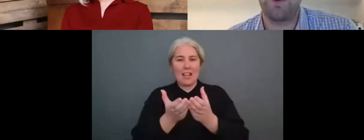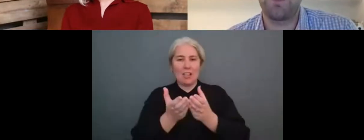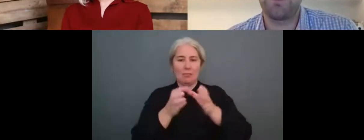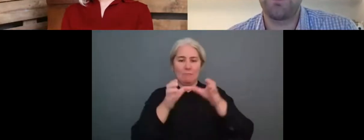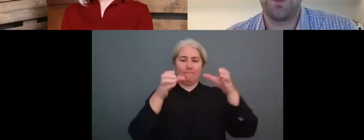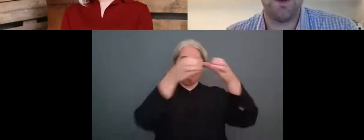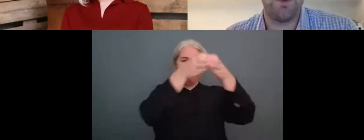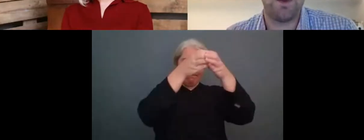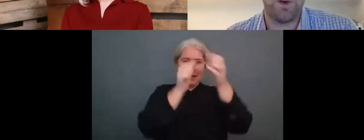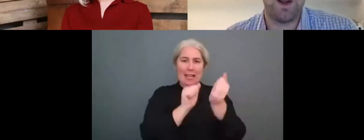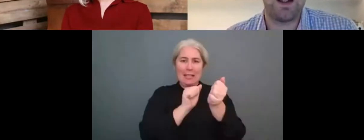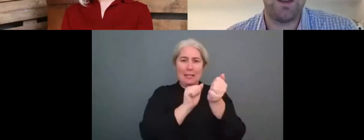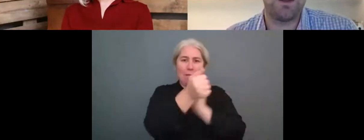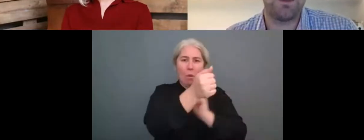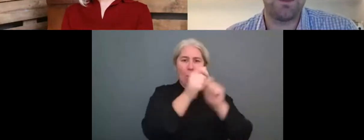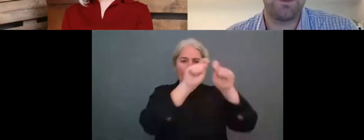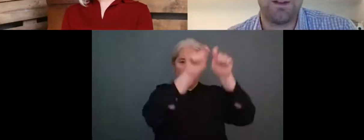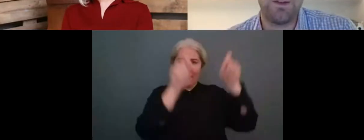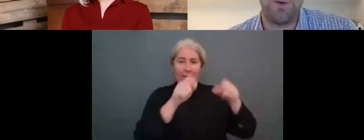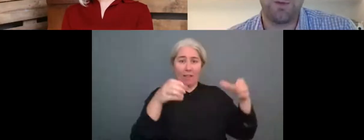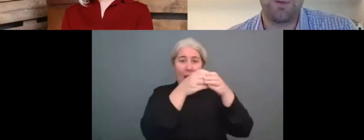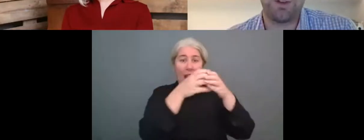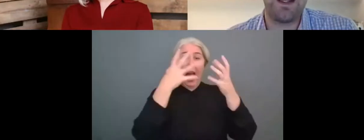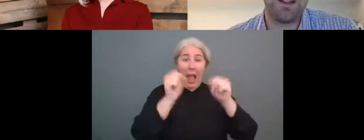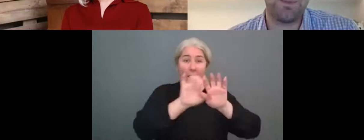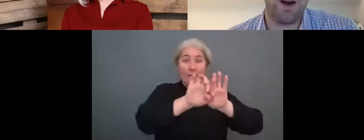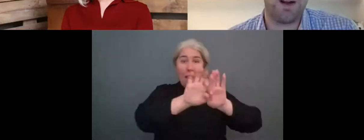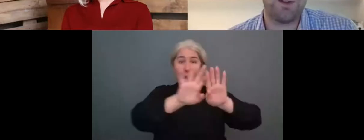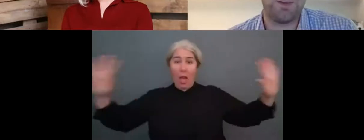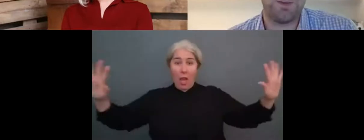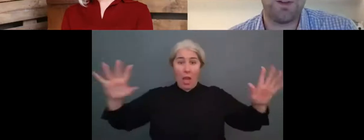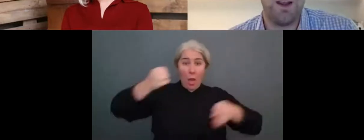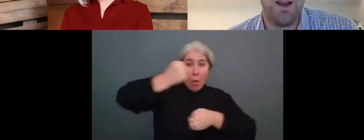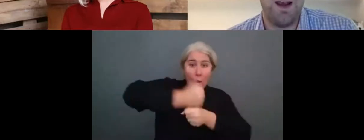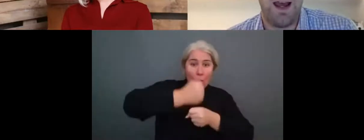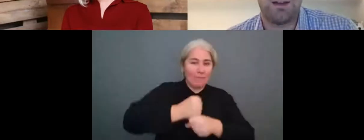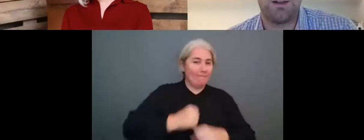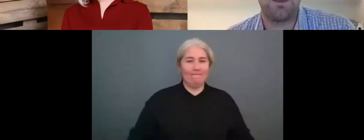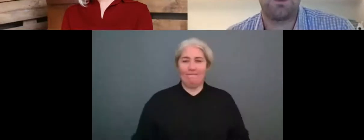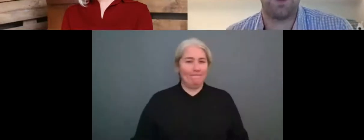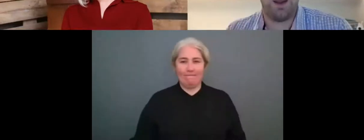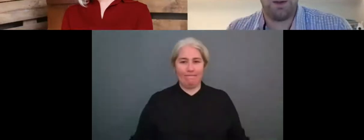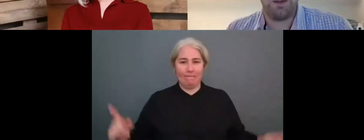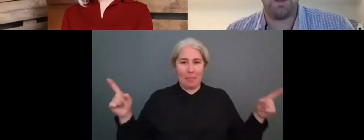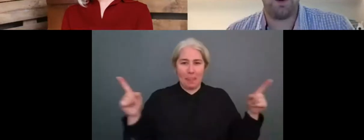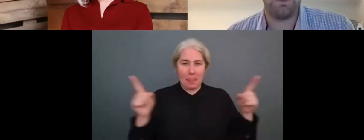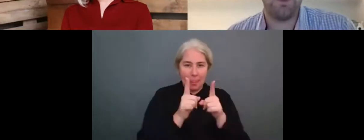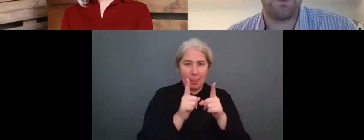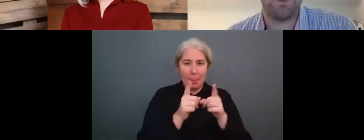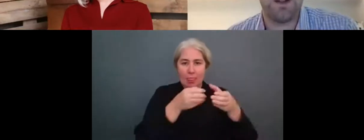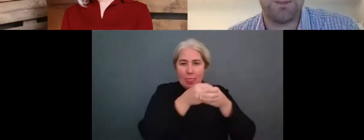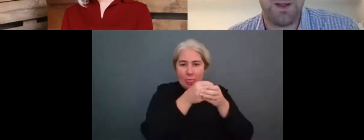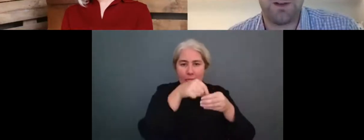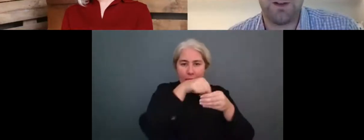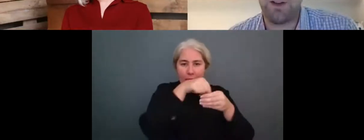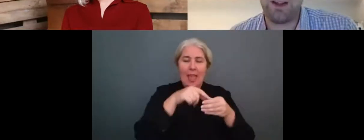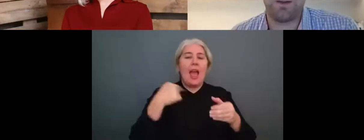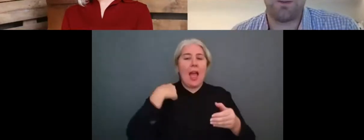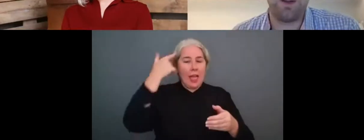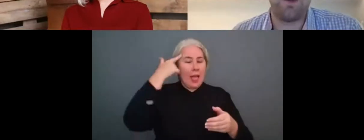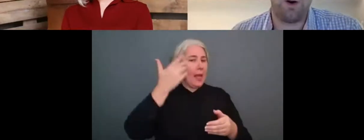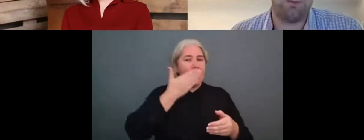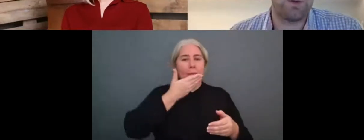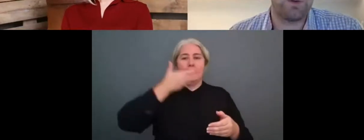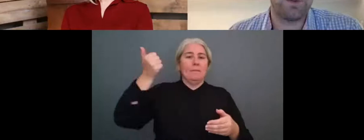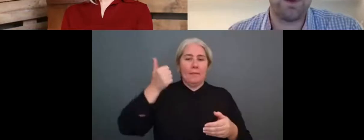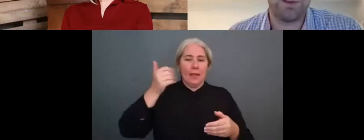people to do, if you're working in this space is to form strategic partnerships. Um, um, one of the previous speakers mentions that it